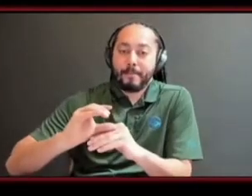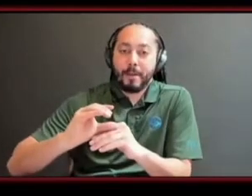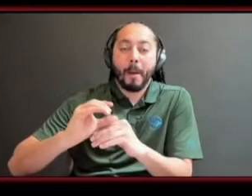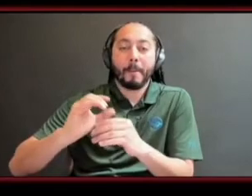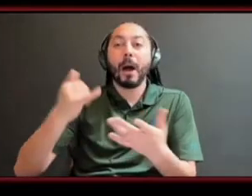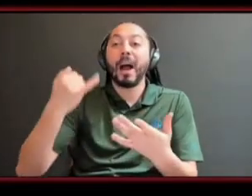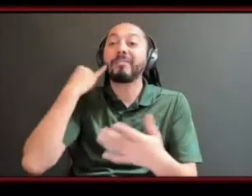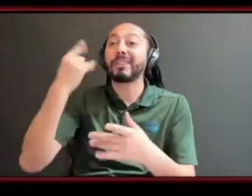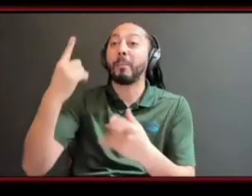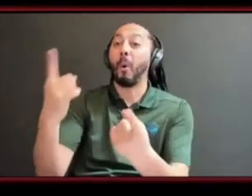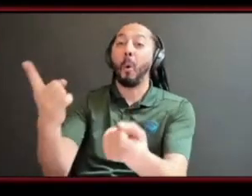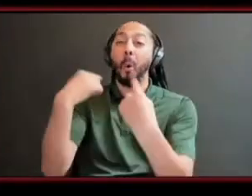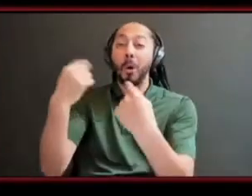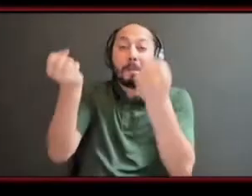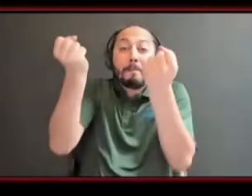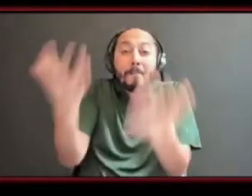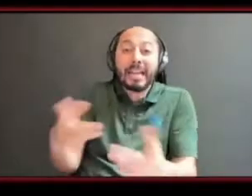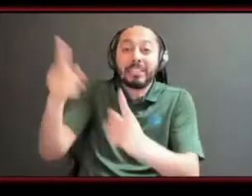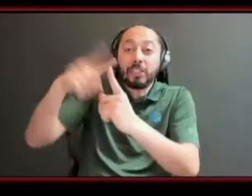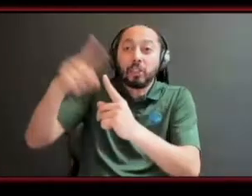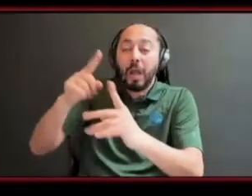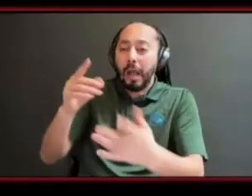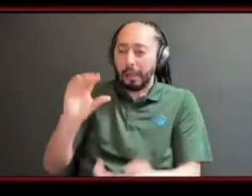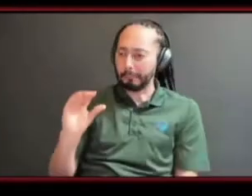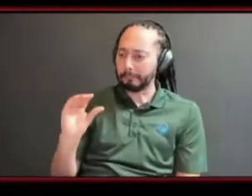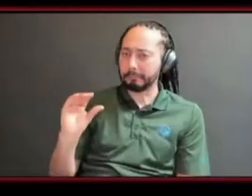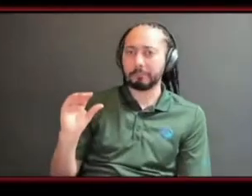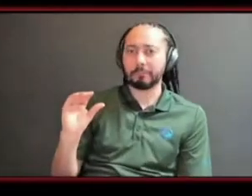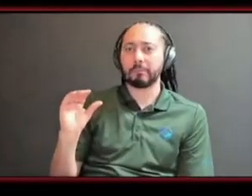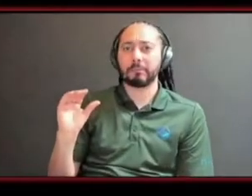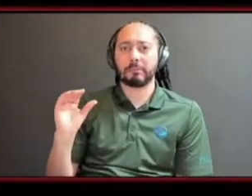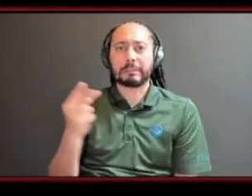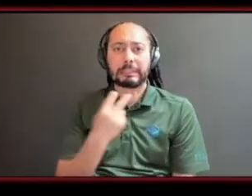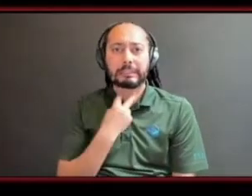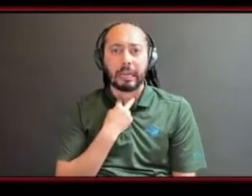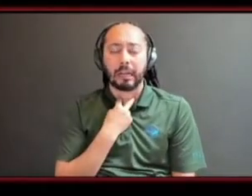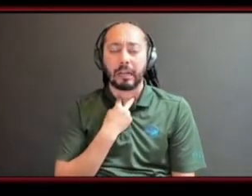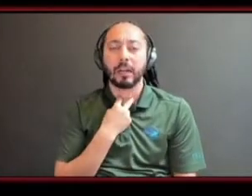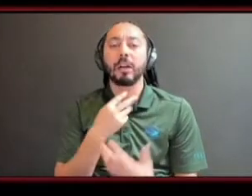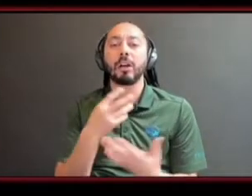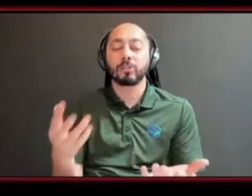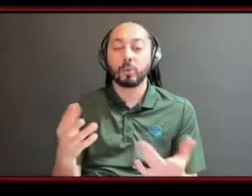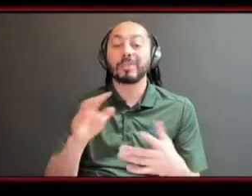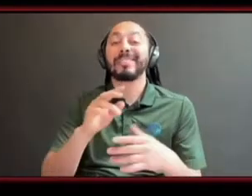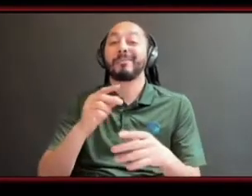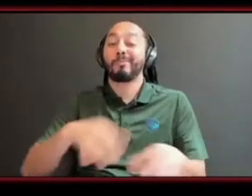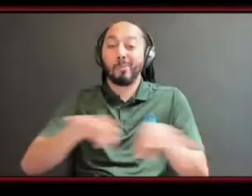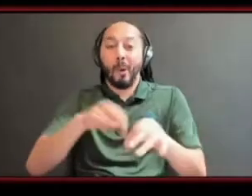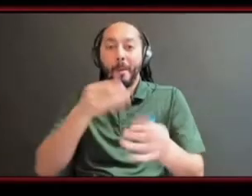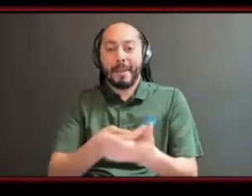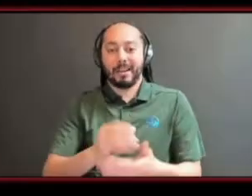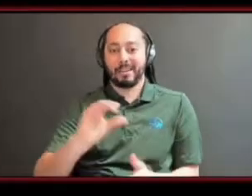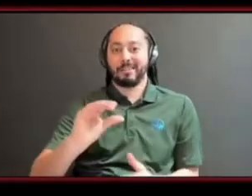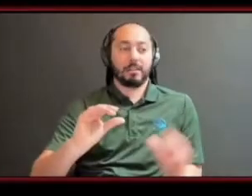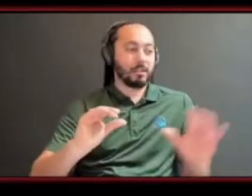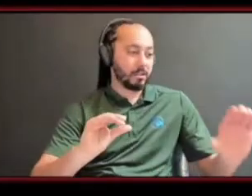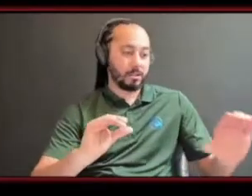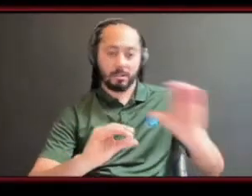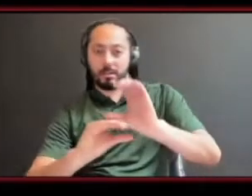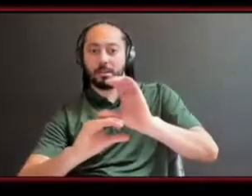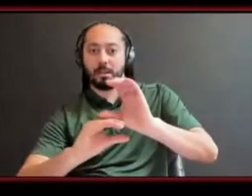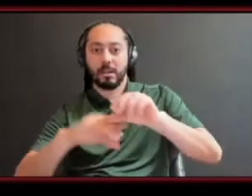so there is a path for that um so but i was really lucky the way i decided to go vote it and